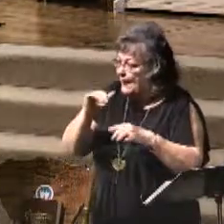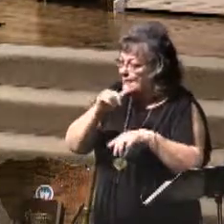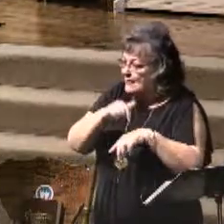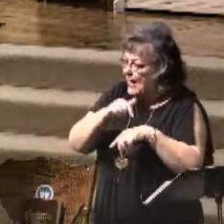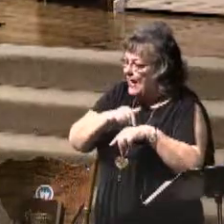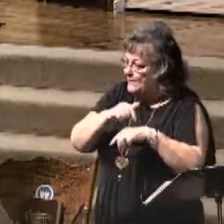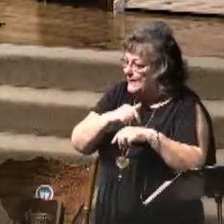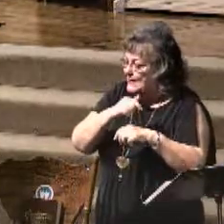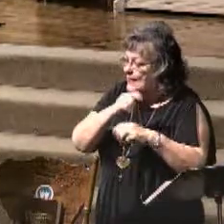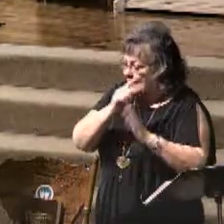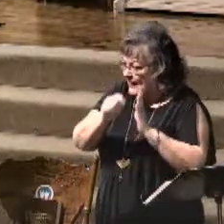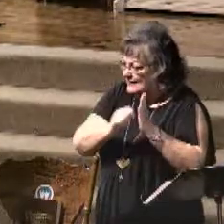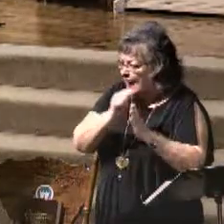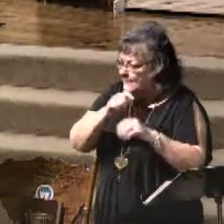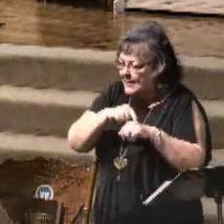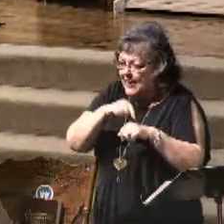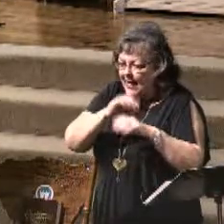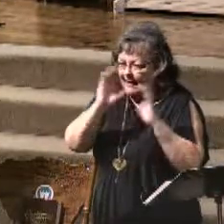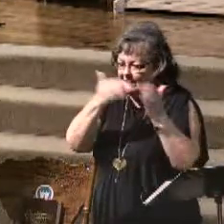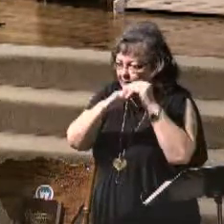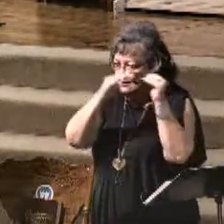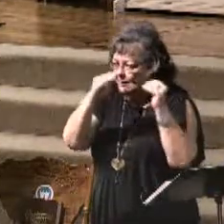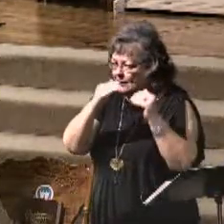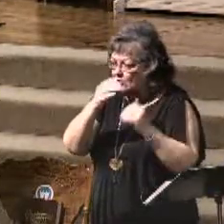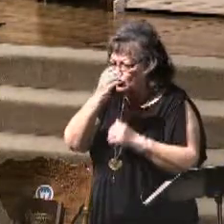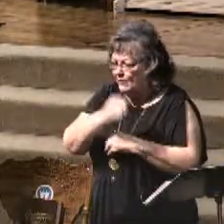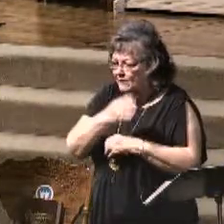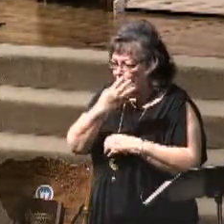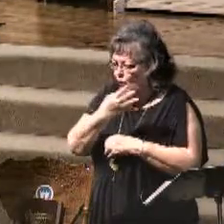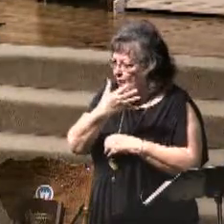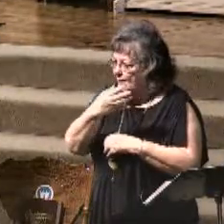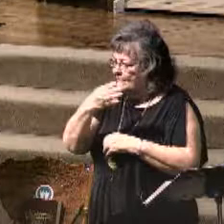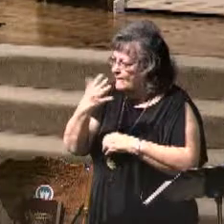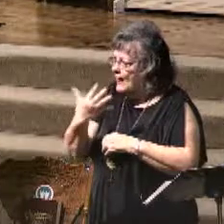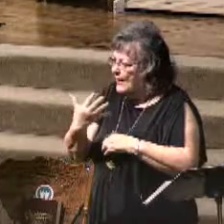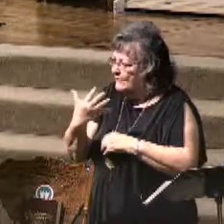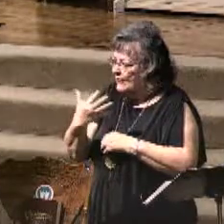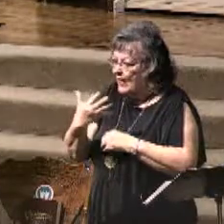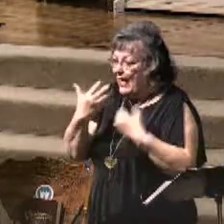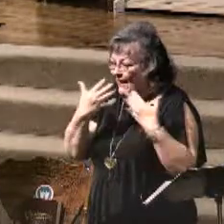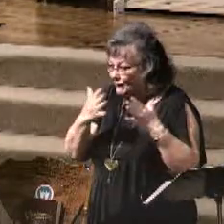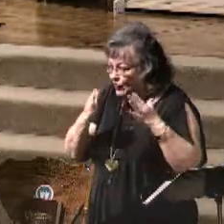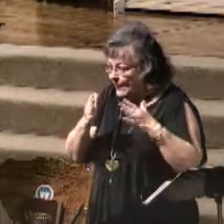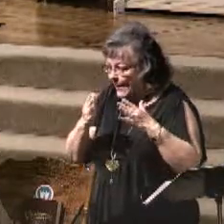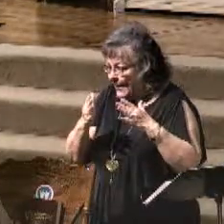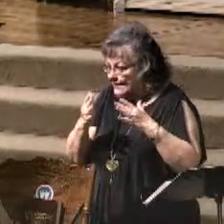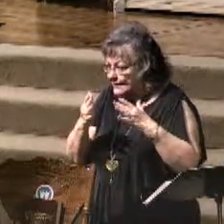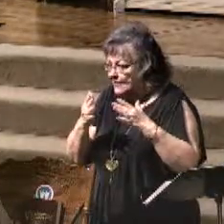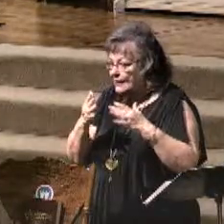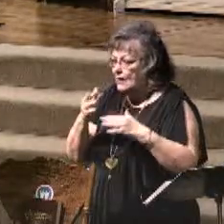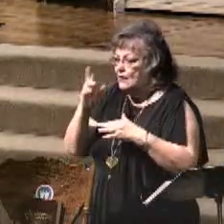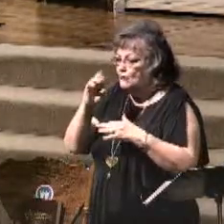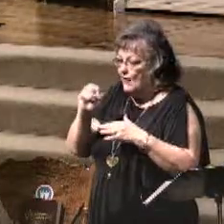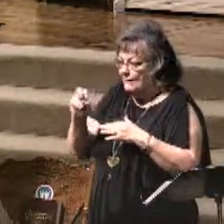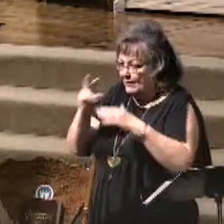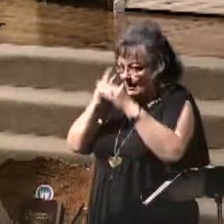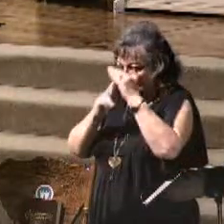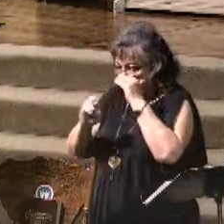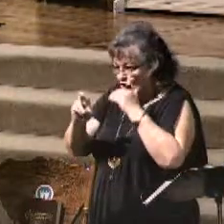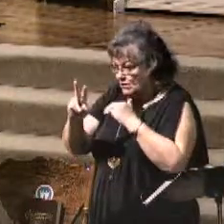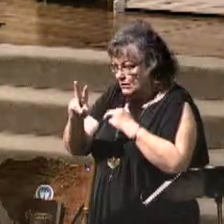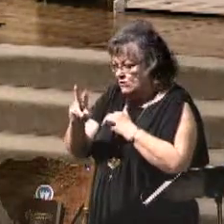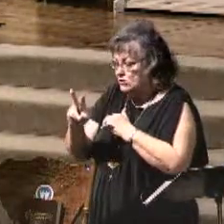in Revelation chapter 4 and chapter 5, in that time of heaven, then right after that in Revelation chapter 6 begins